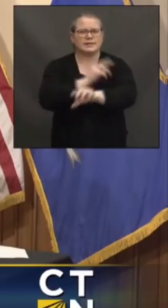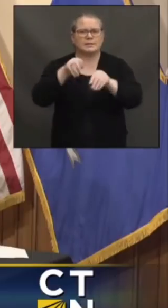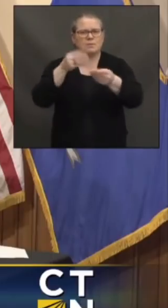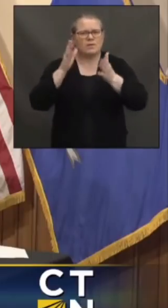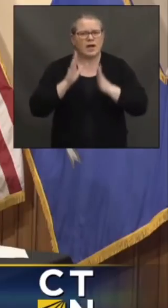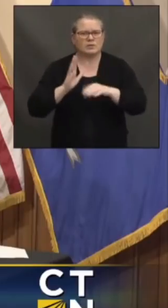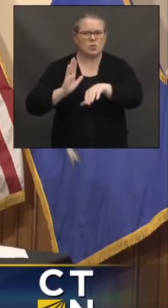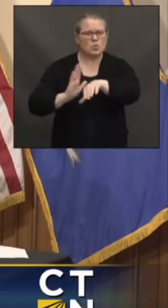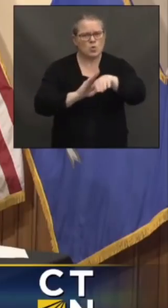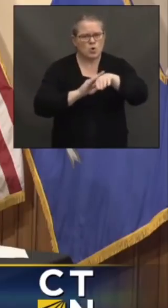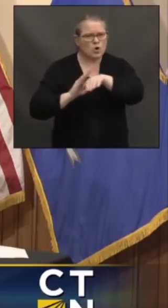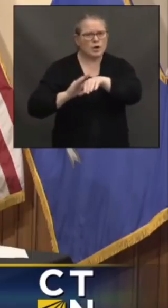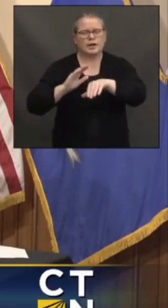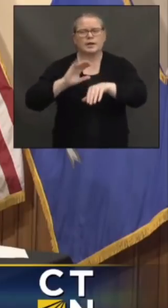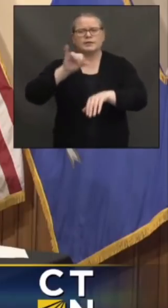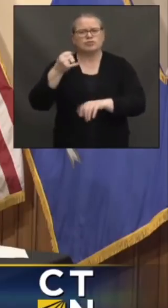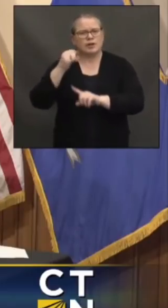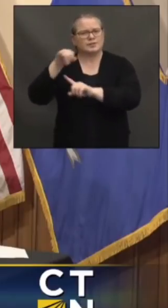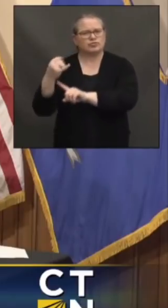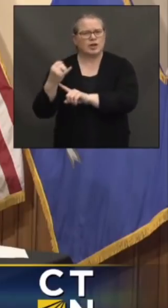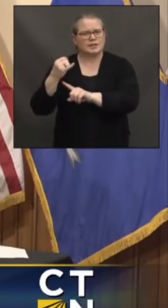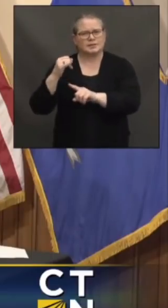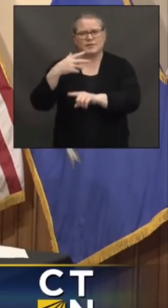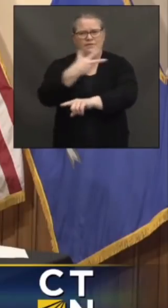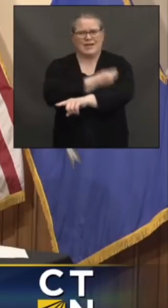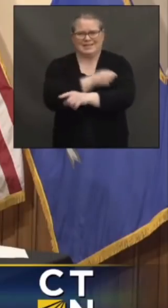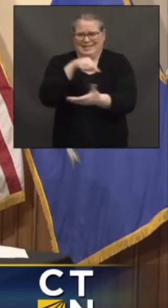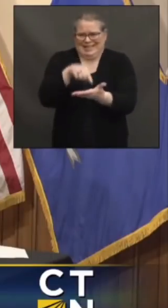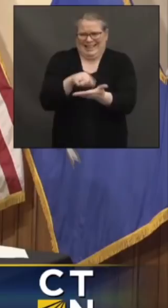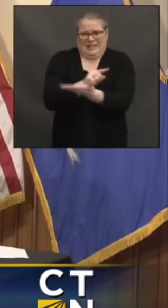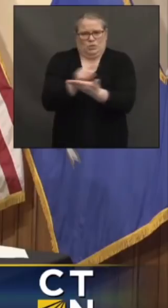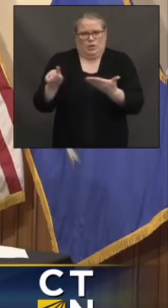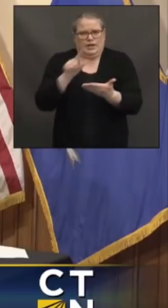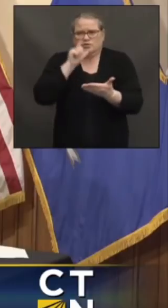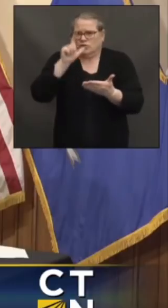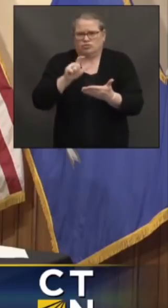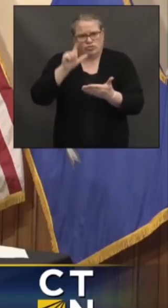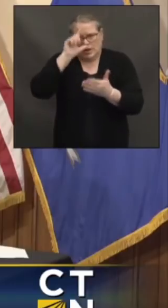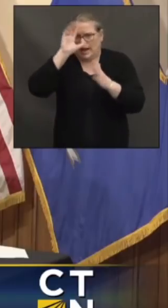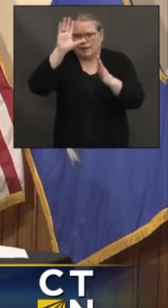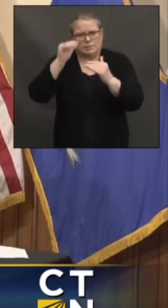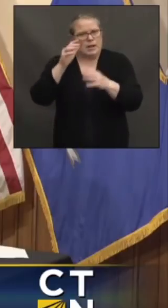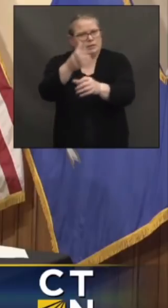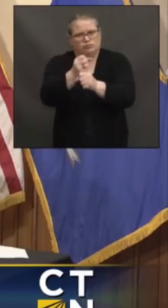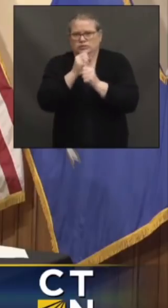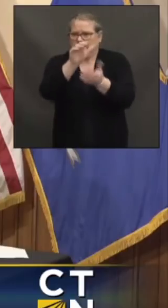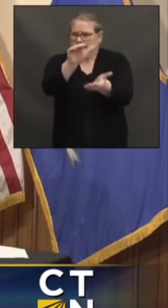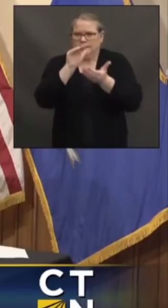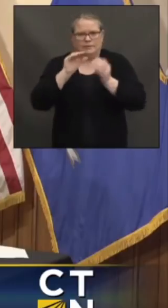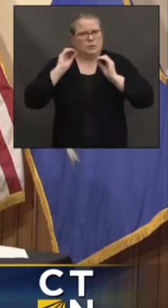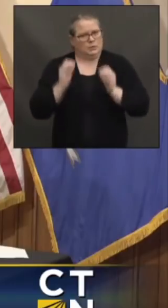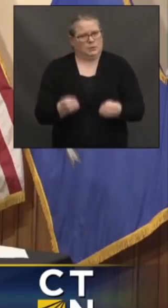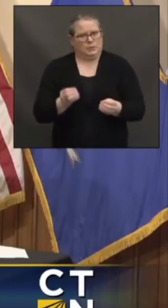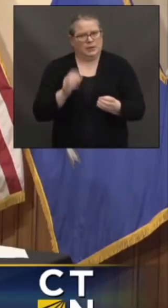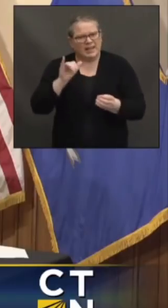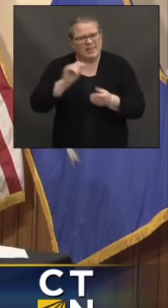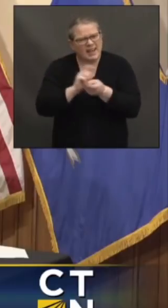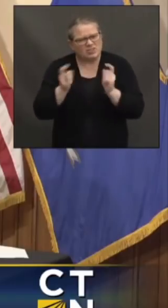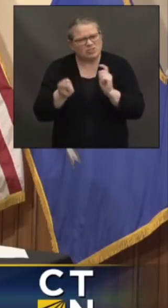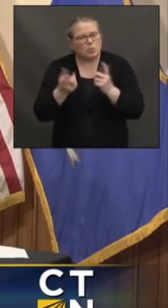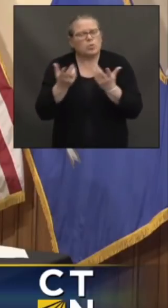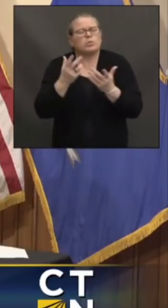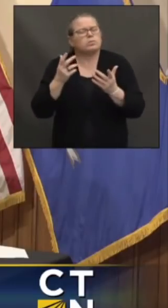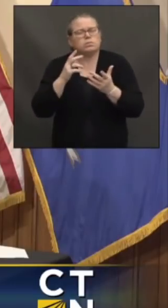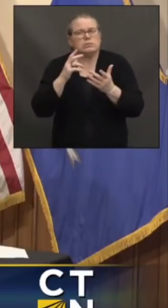& Johnson vaccines this week. Has that changed? Well, what's the